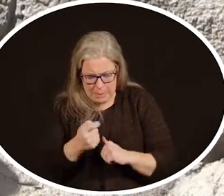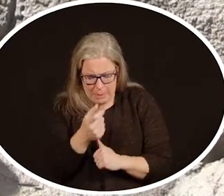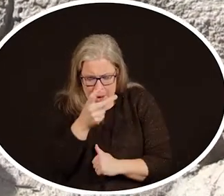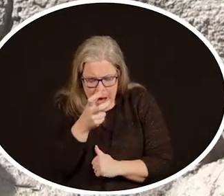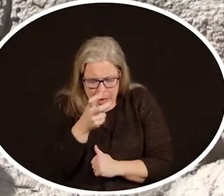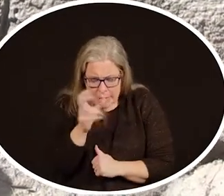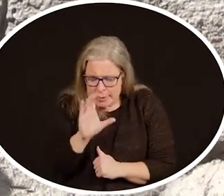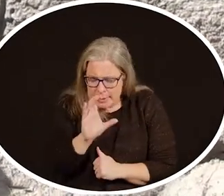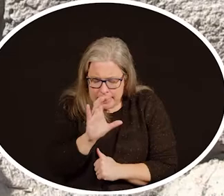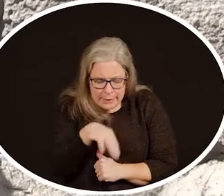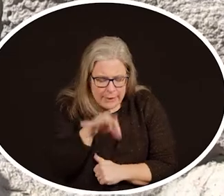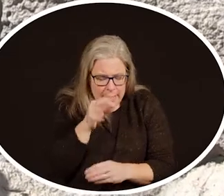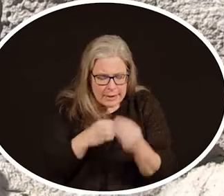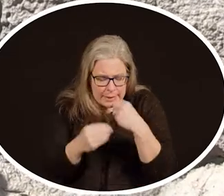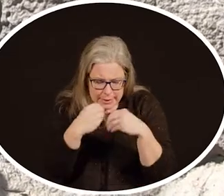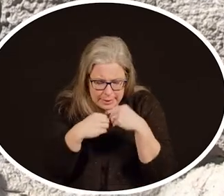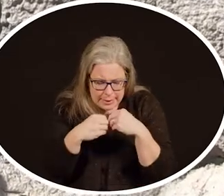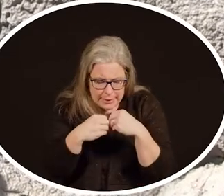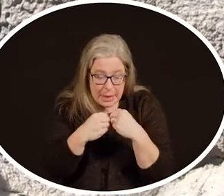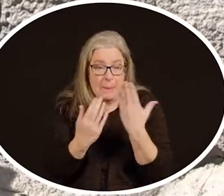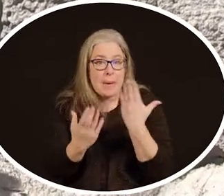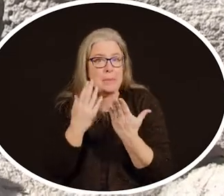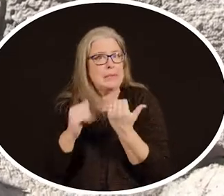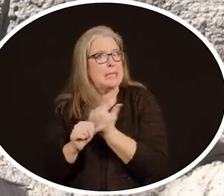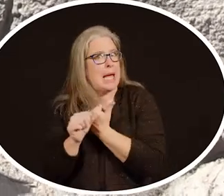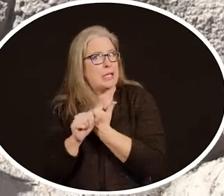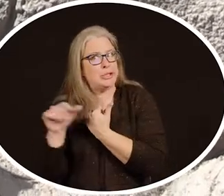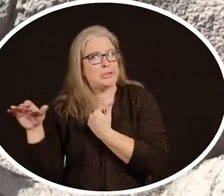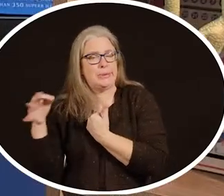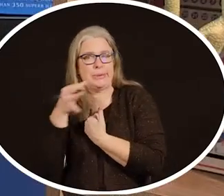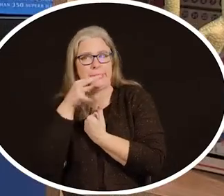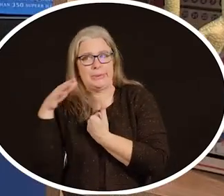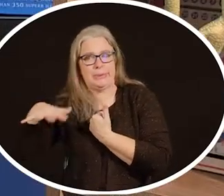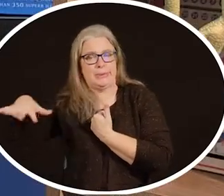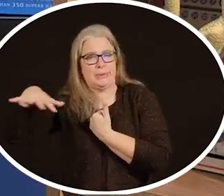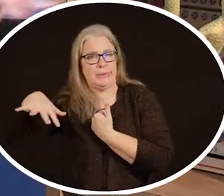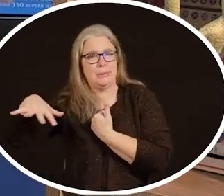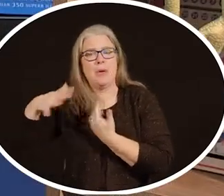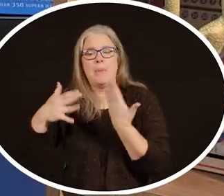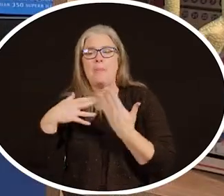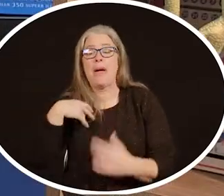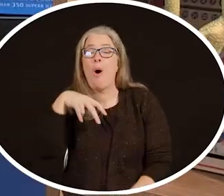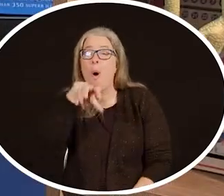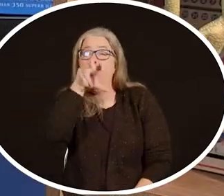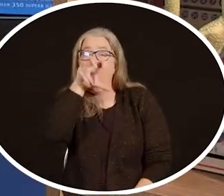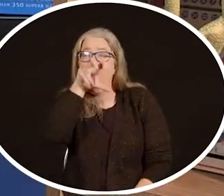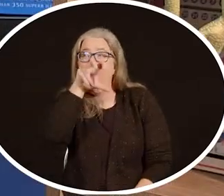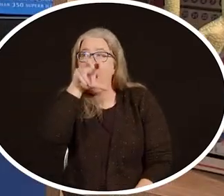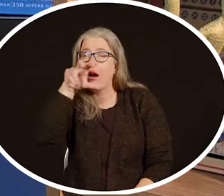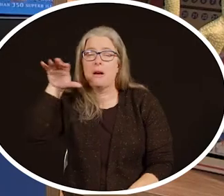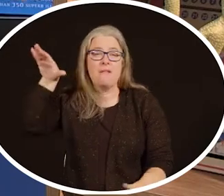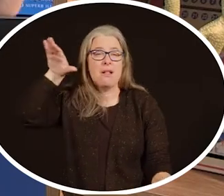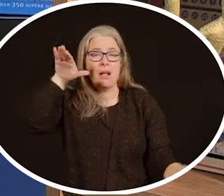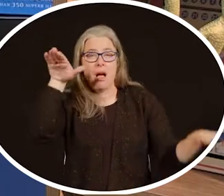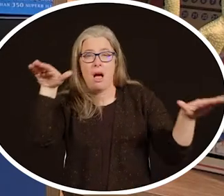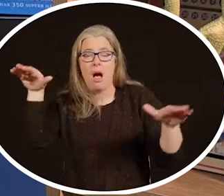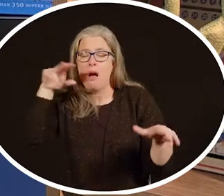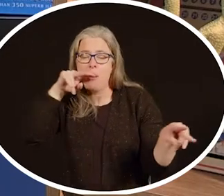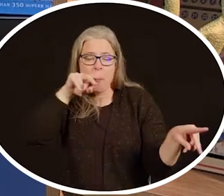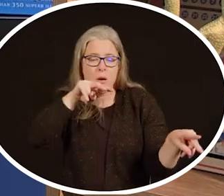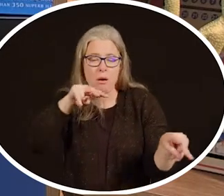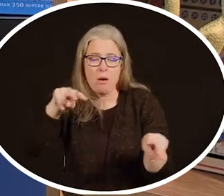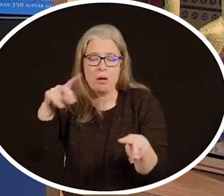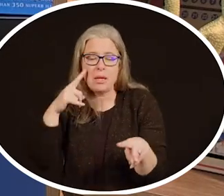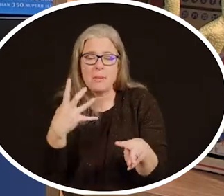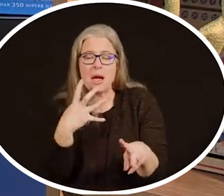little bugs and insects to eat, there could be some danger nearby. There might be a hawk flying in the sky looking